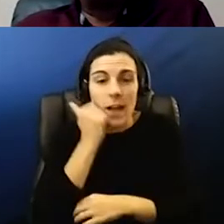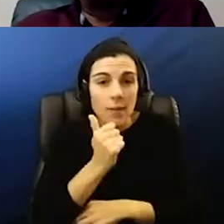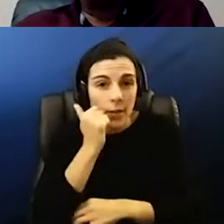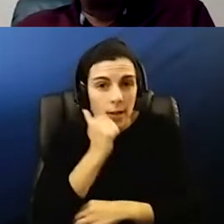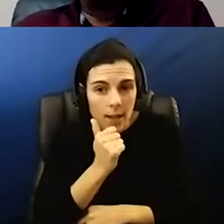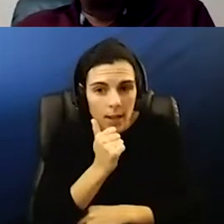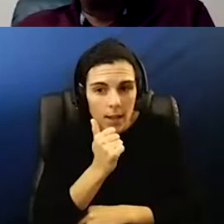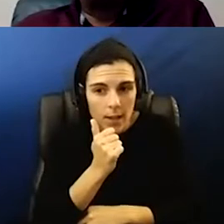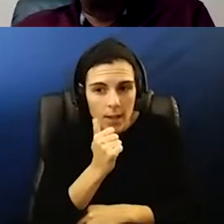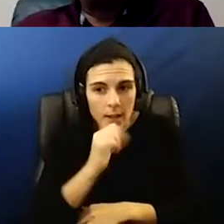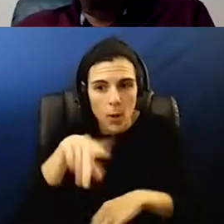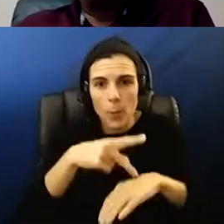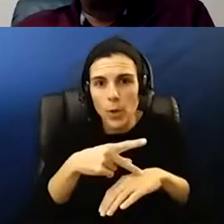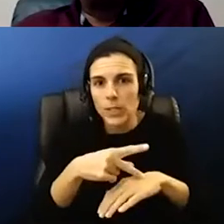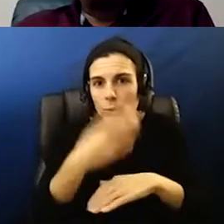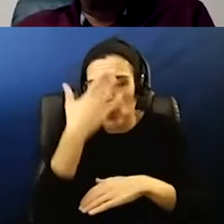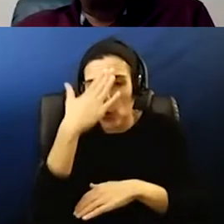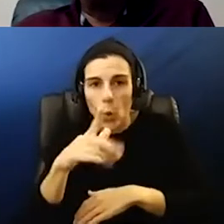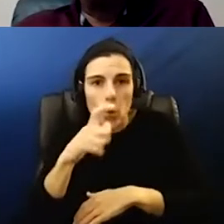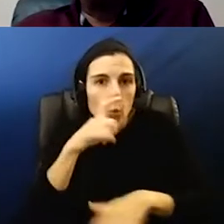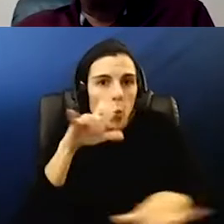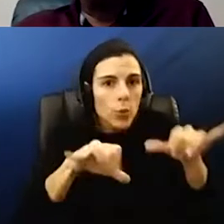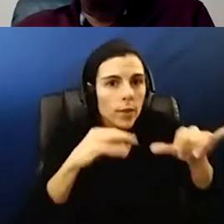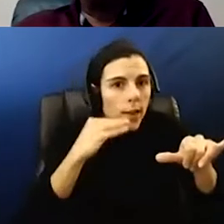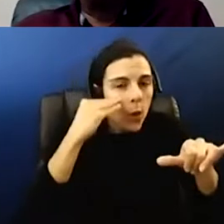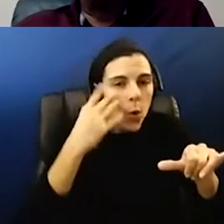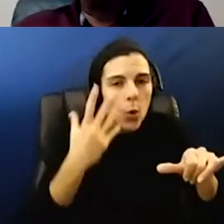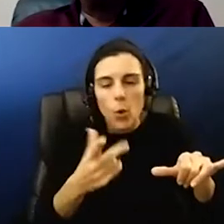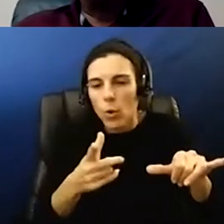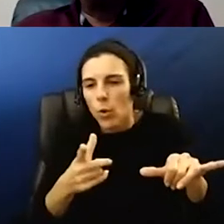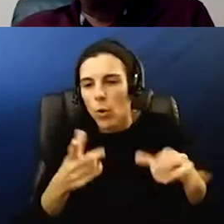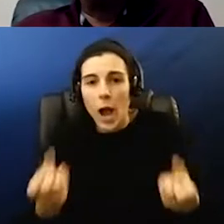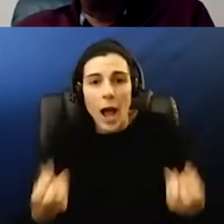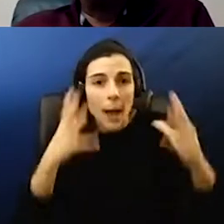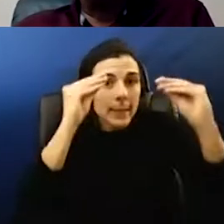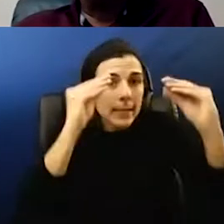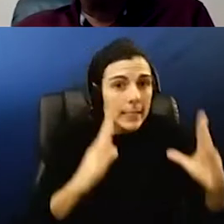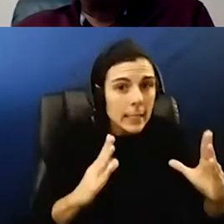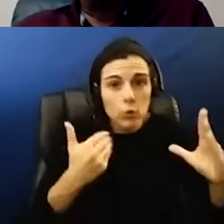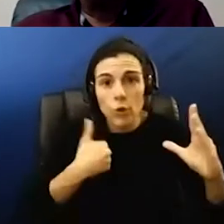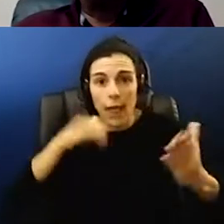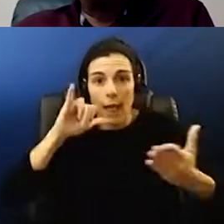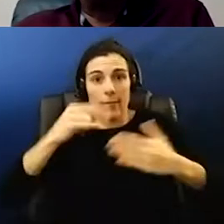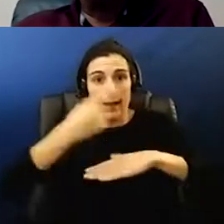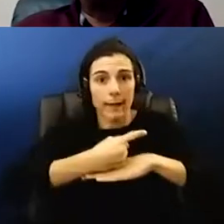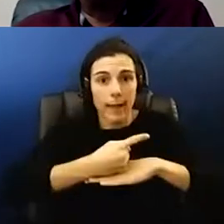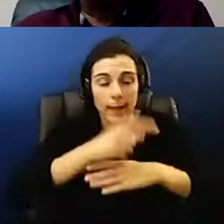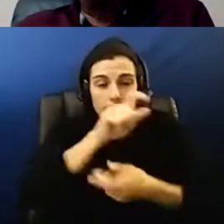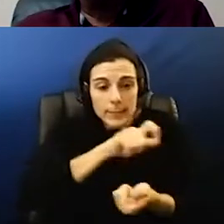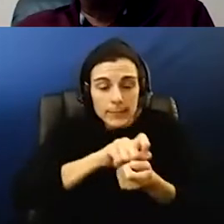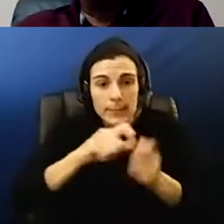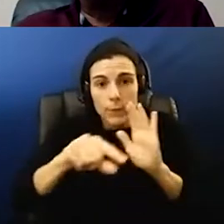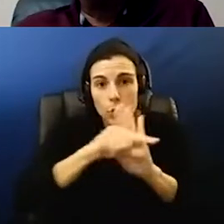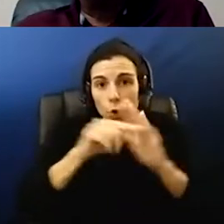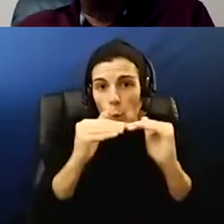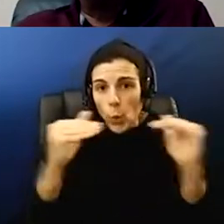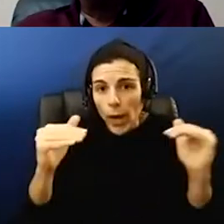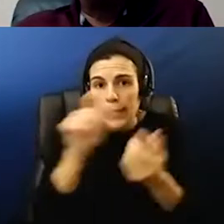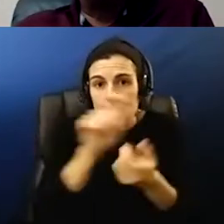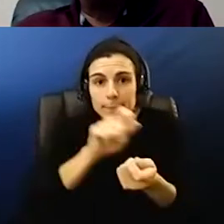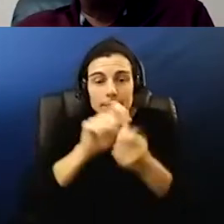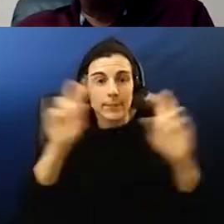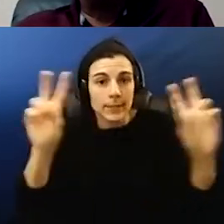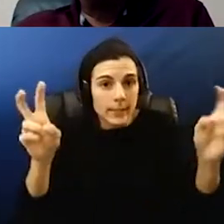they don't know who's going to be quarantined uh who's you know how many teachers they'll have in a certain grade level or a certain subject area